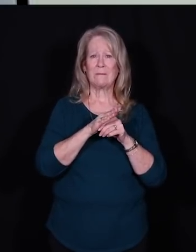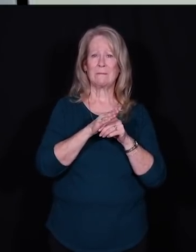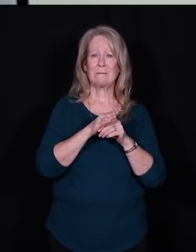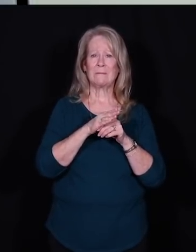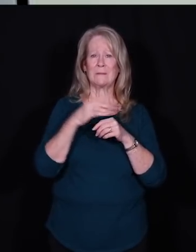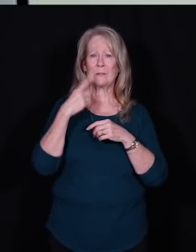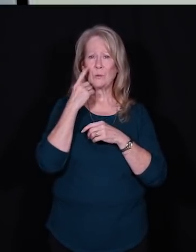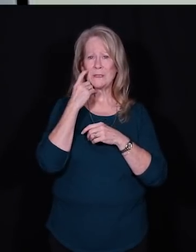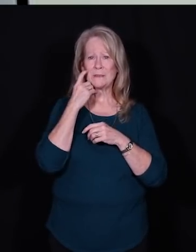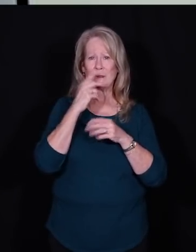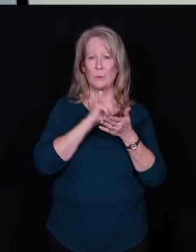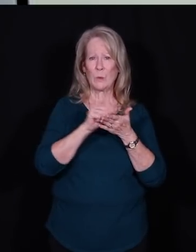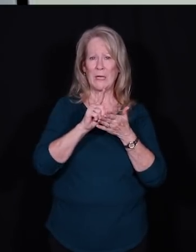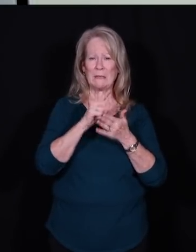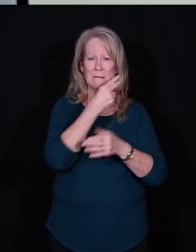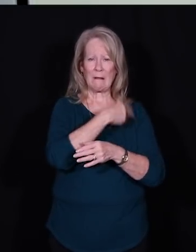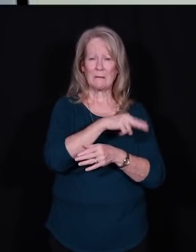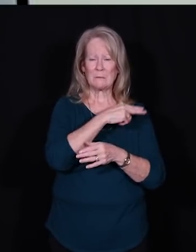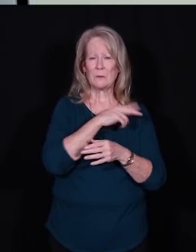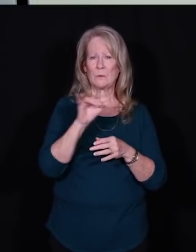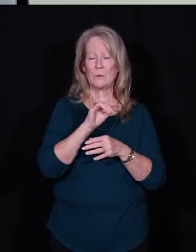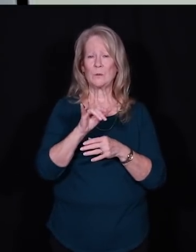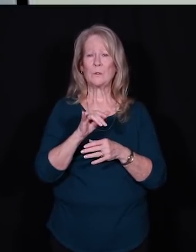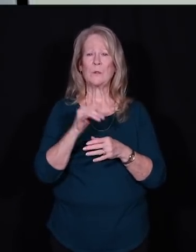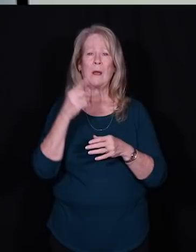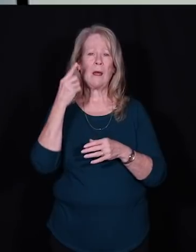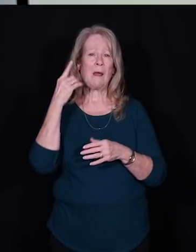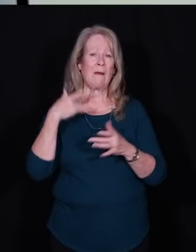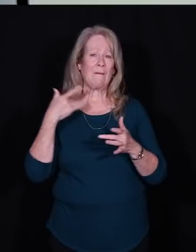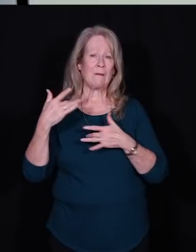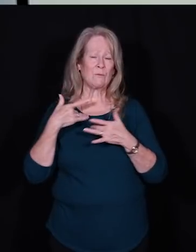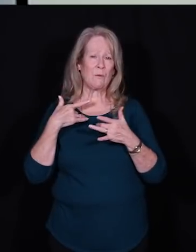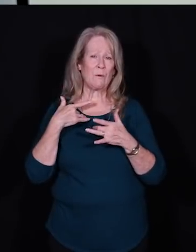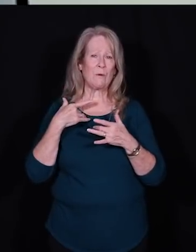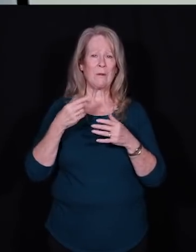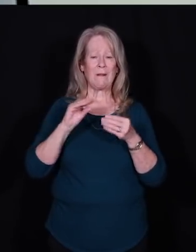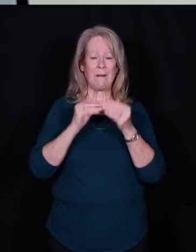weeks. I have concerns that our numbers may even be higher come January.